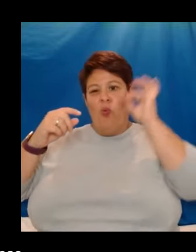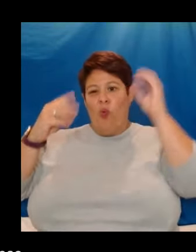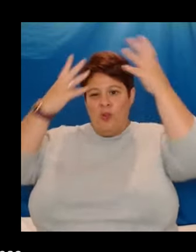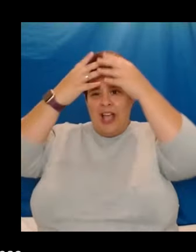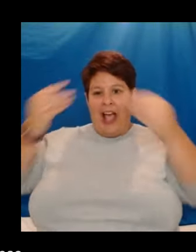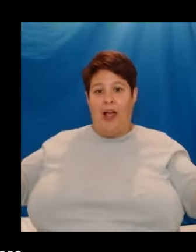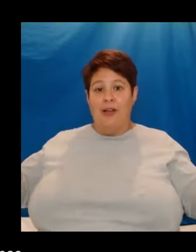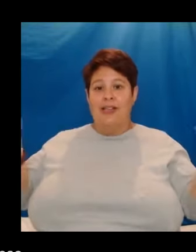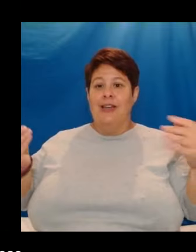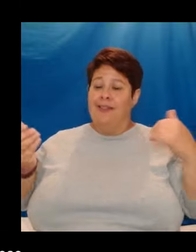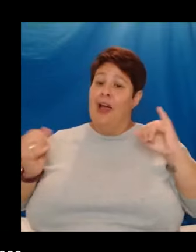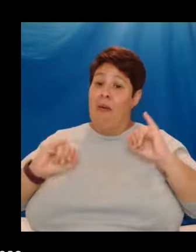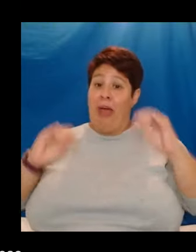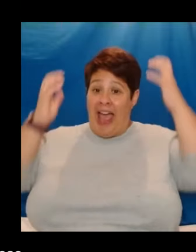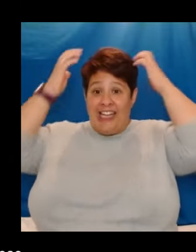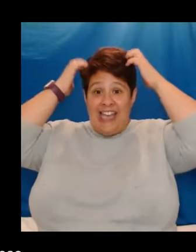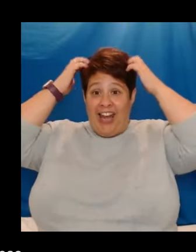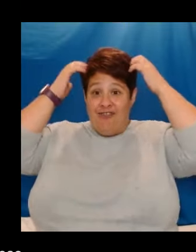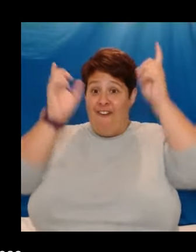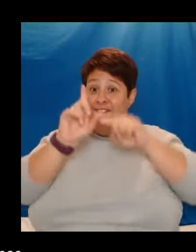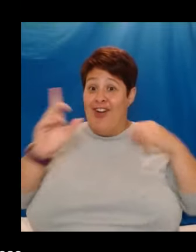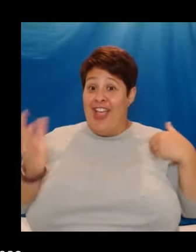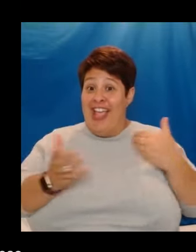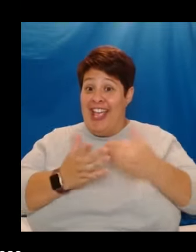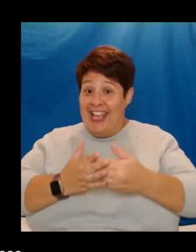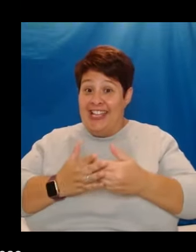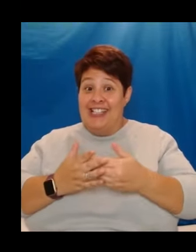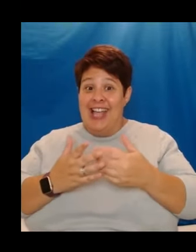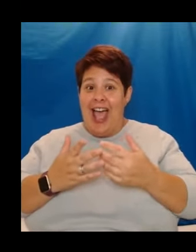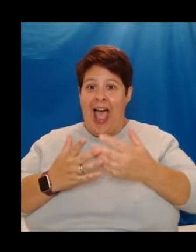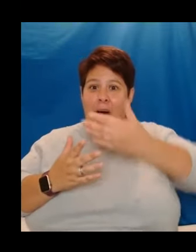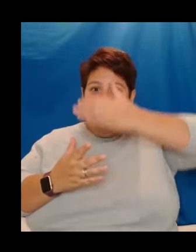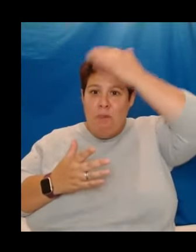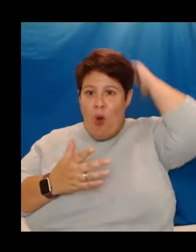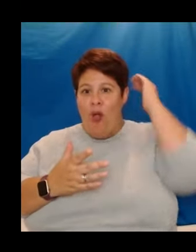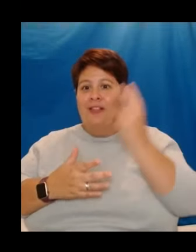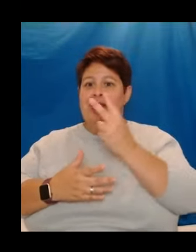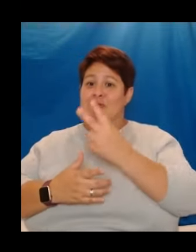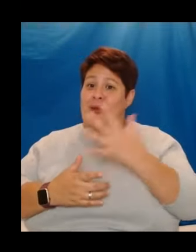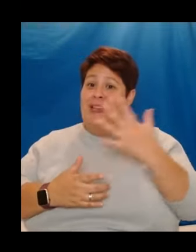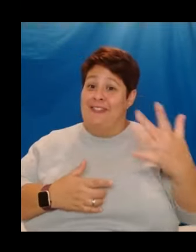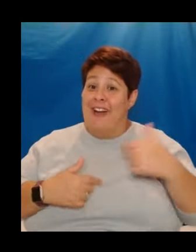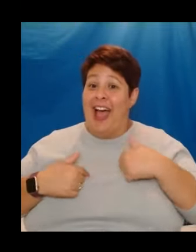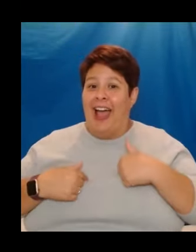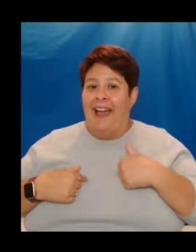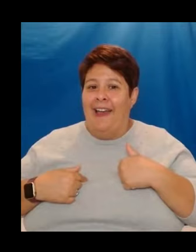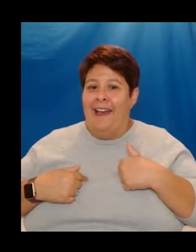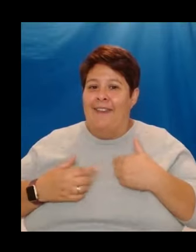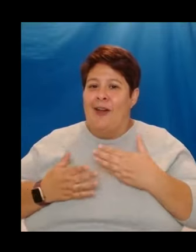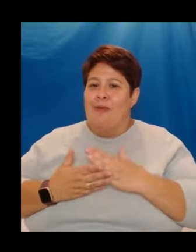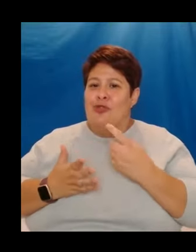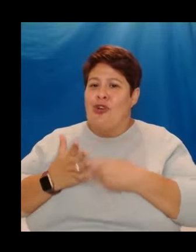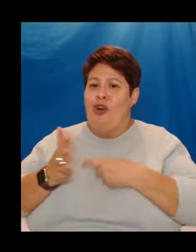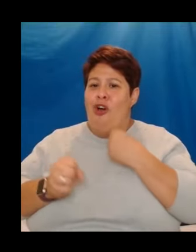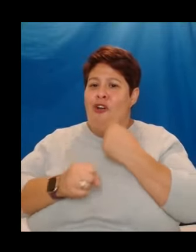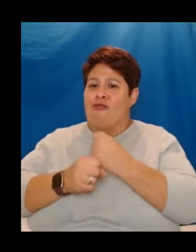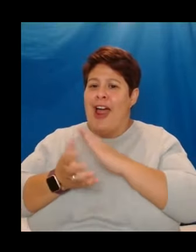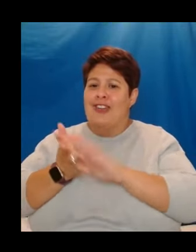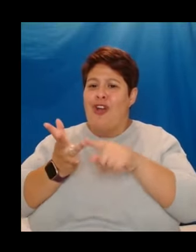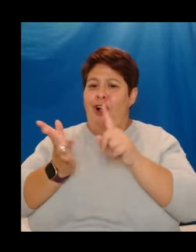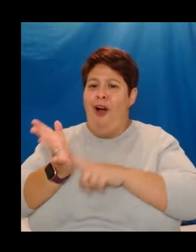dandruff for a very long time and started going bald at 25. I'm not sure Reg Hollis was worth this, but